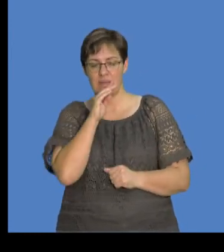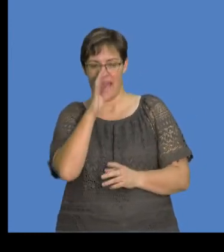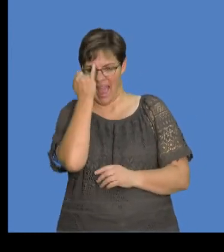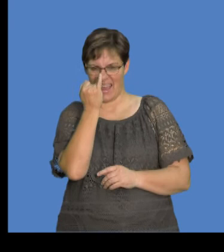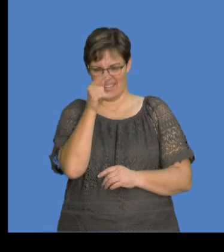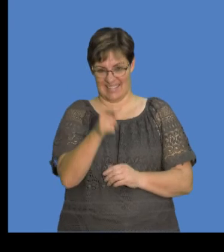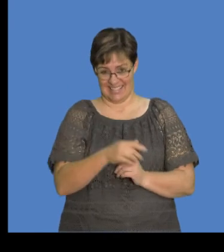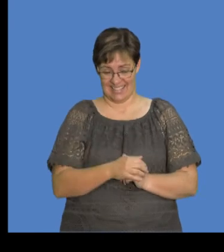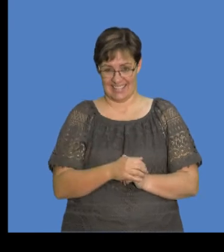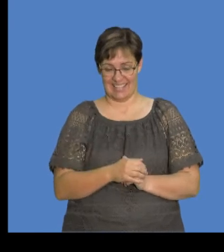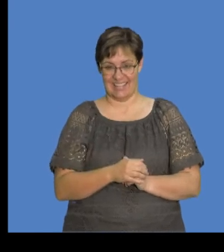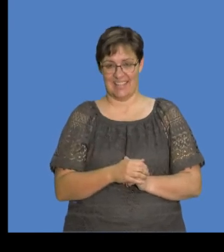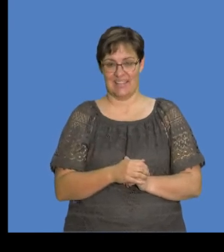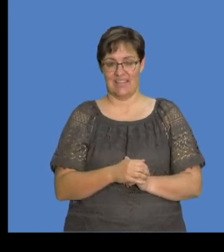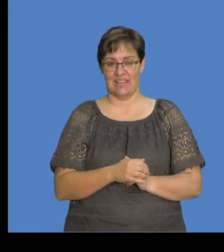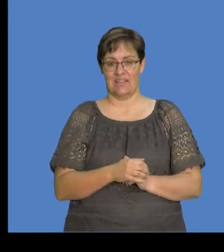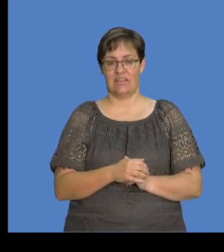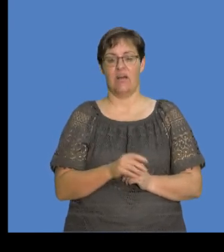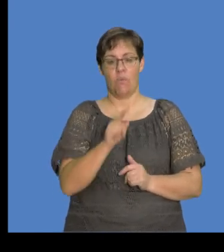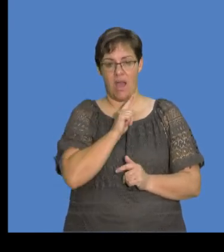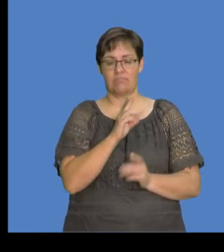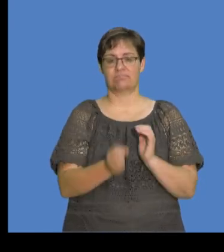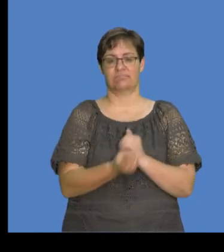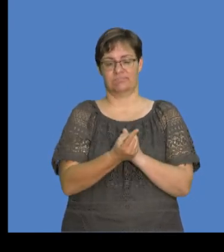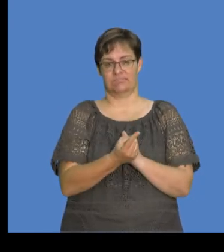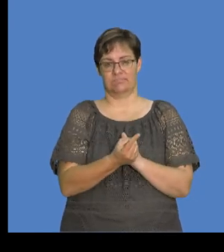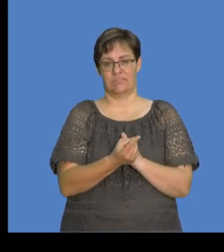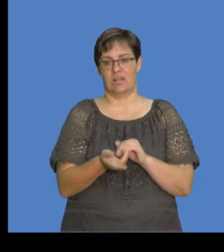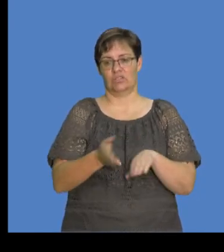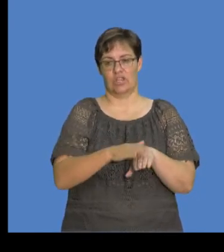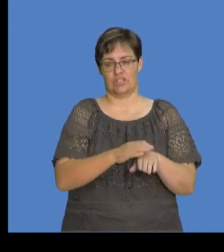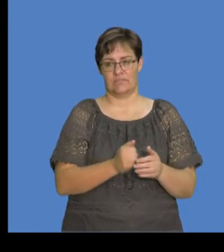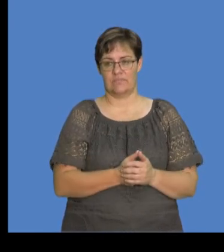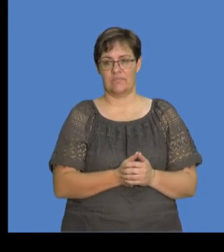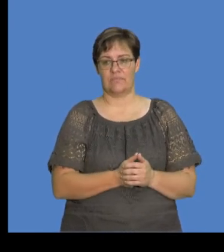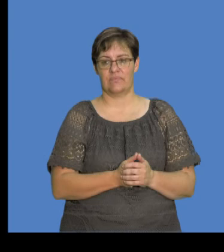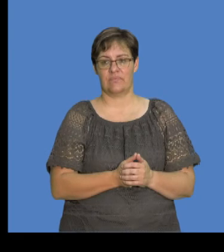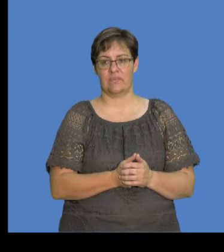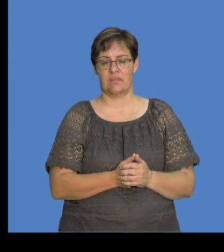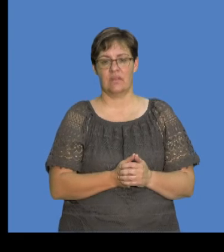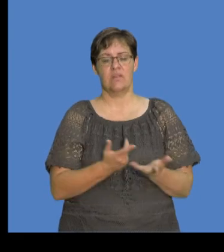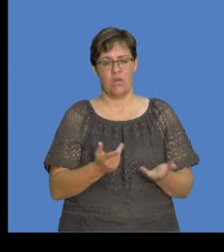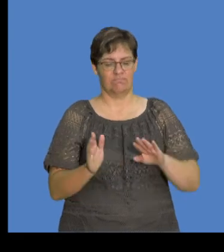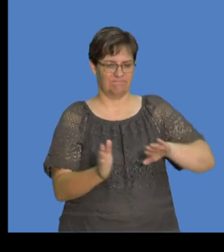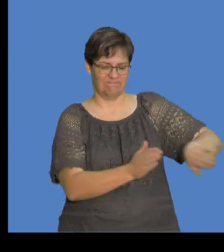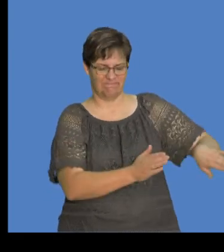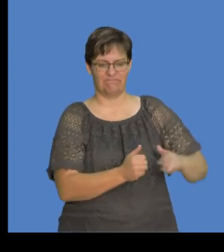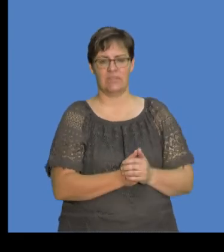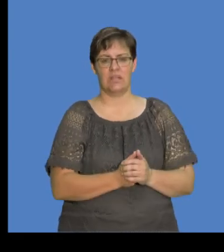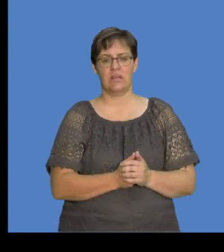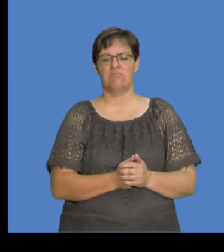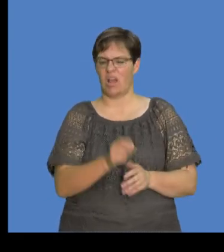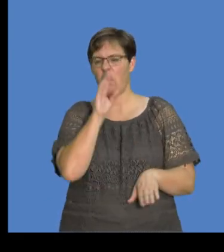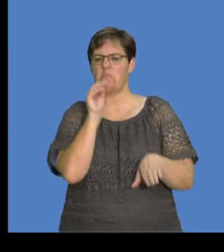idea in as far as, you know, conservation of charge, right? Okay? We understand that. Now, let's look at a typical